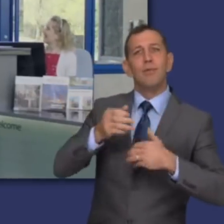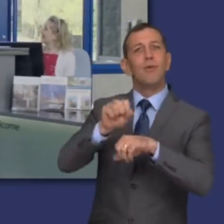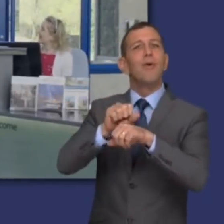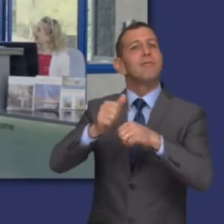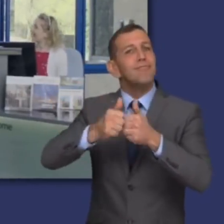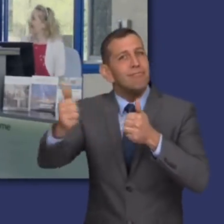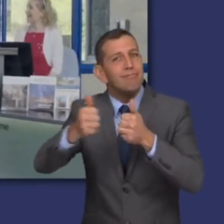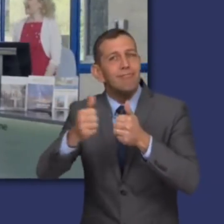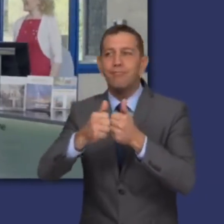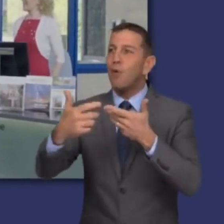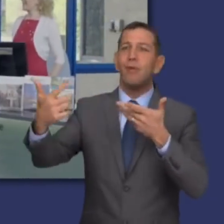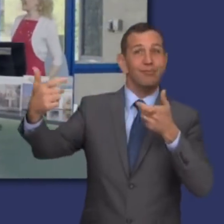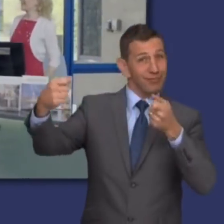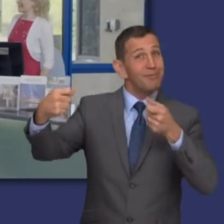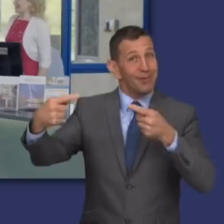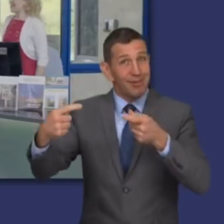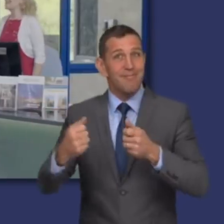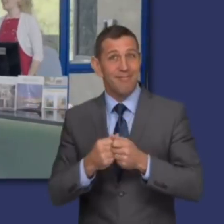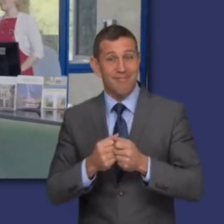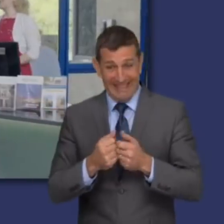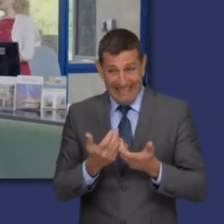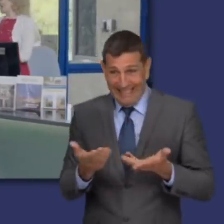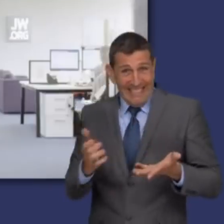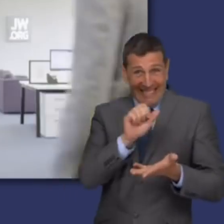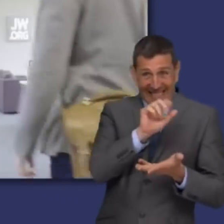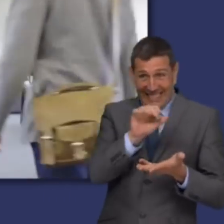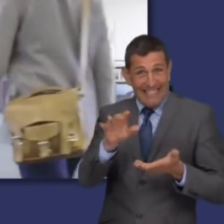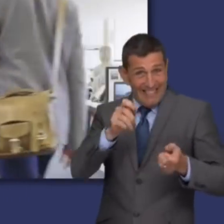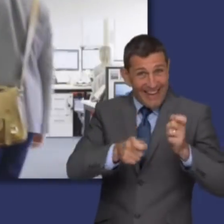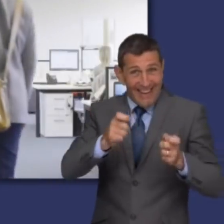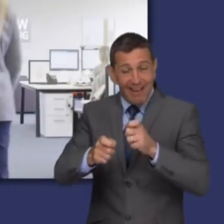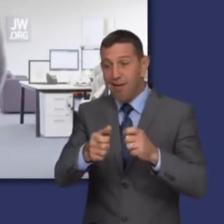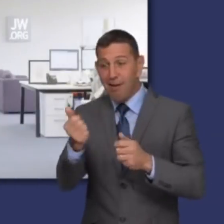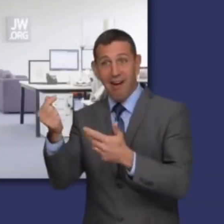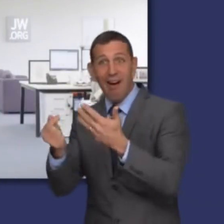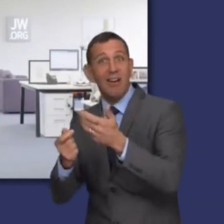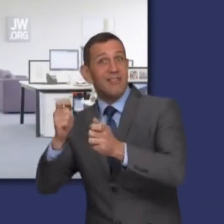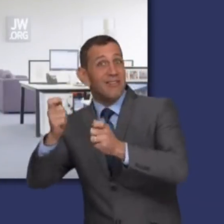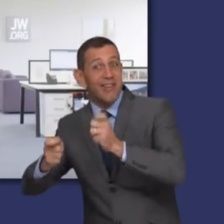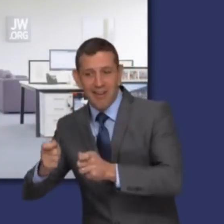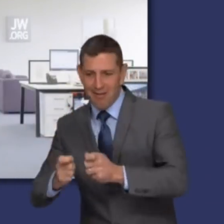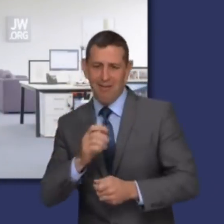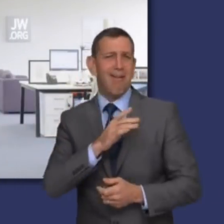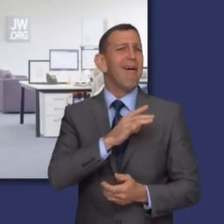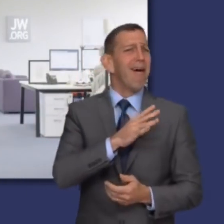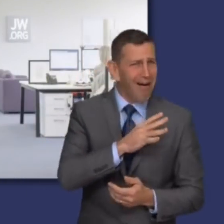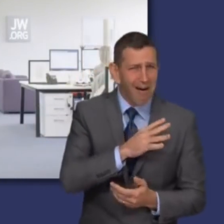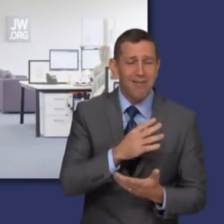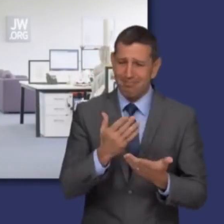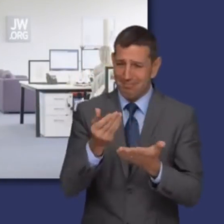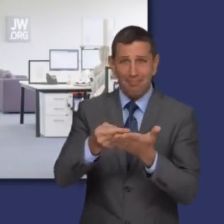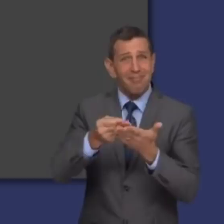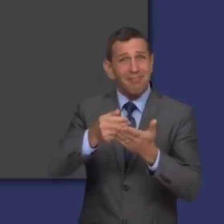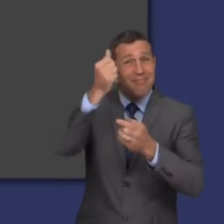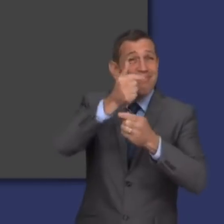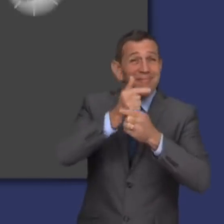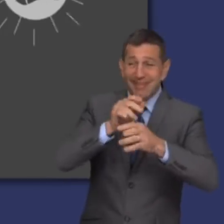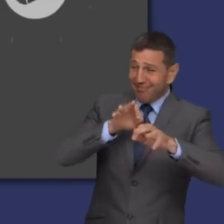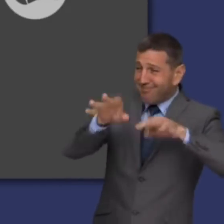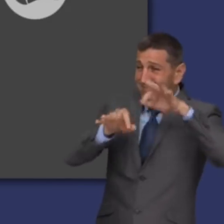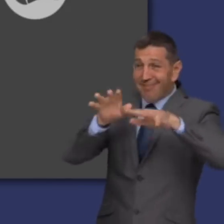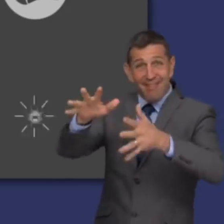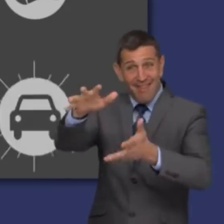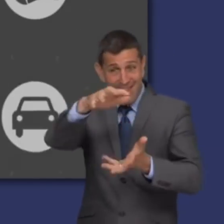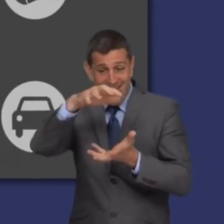Many more commuters and remote volunteers are being used to carry out work that previously would have required a permanent Bethelite.